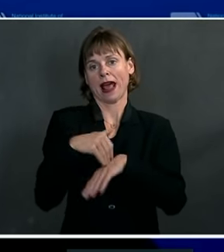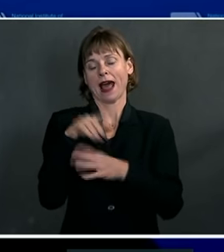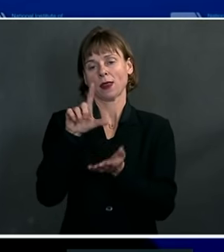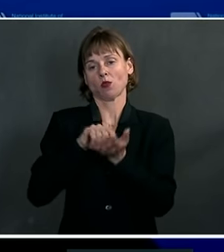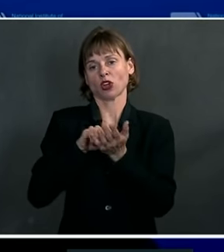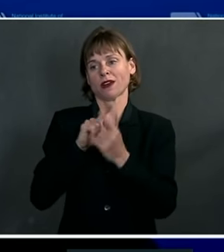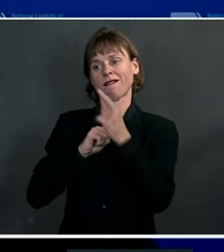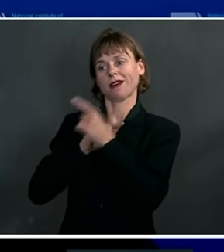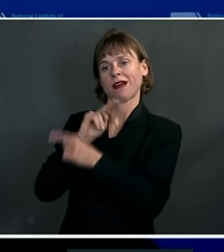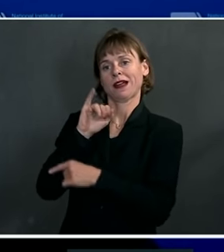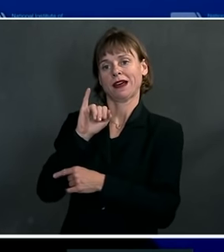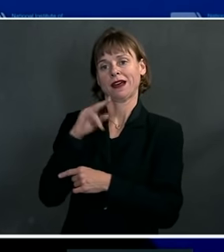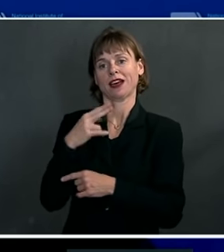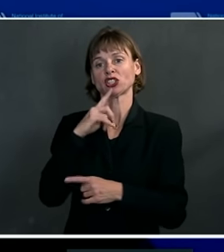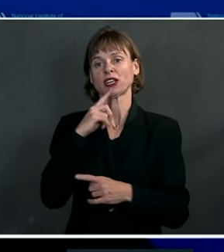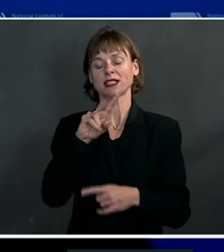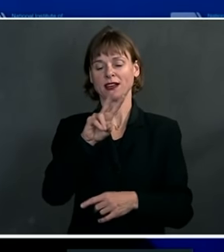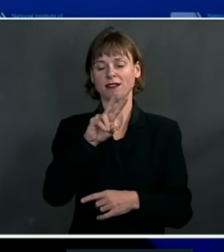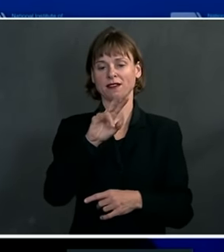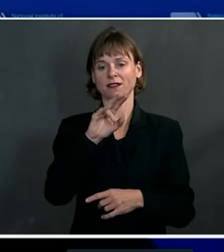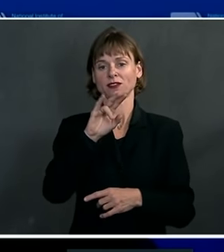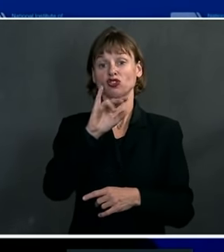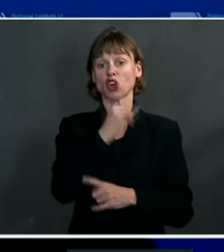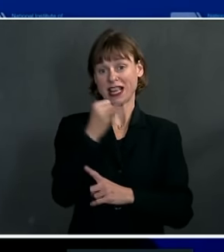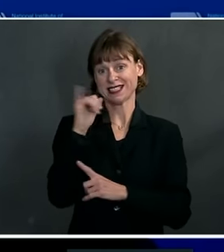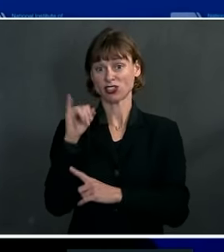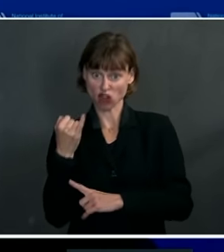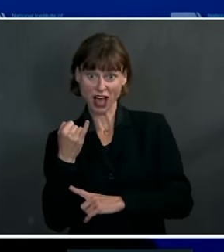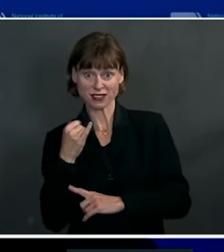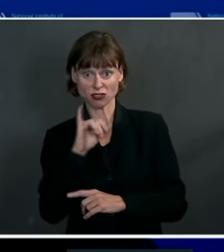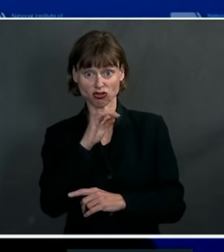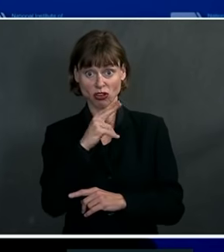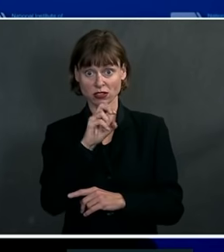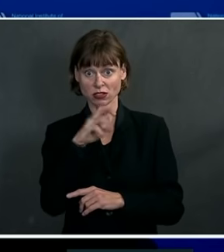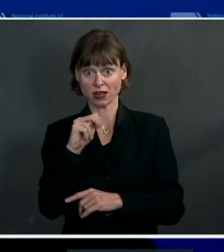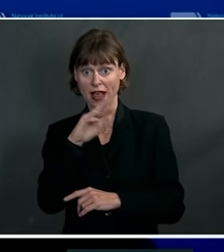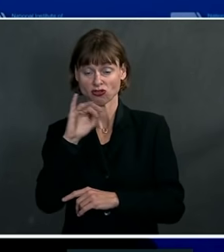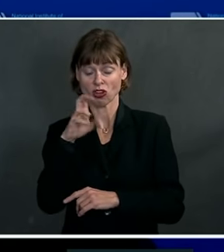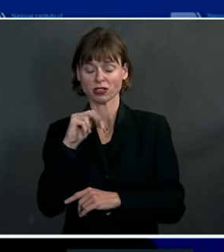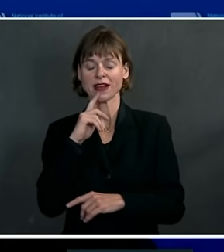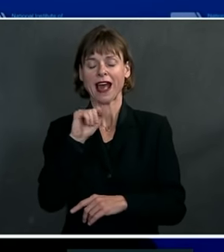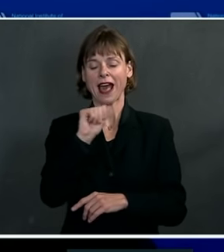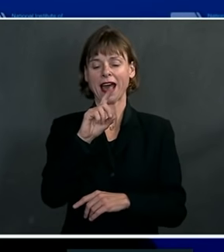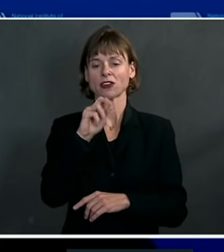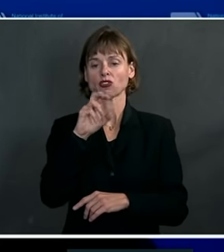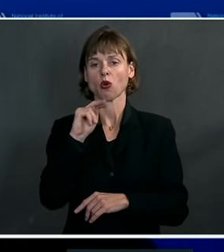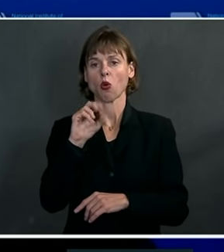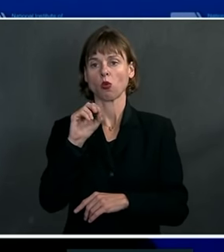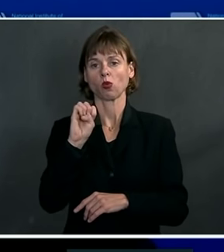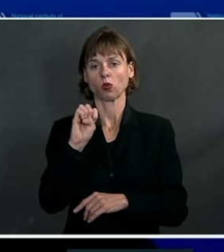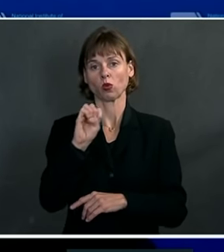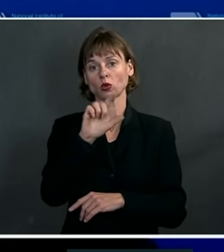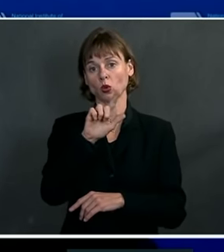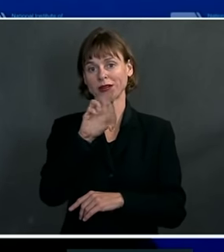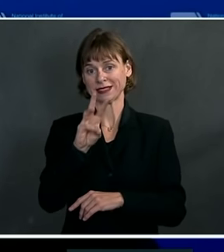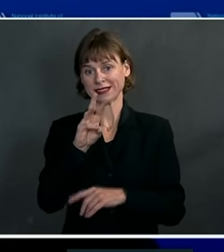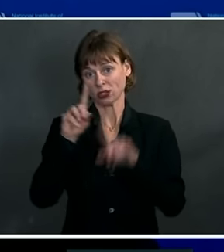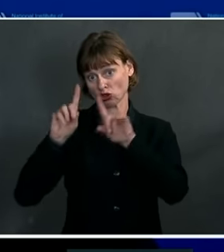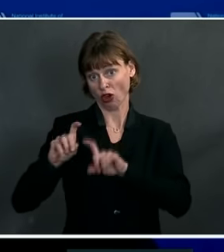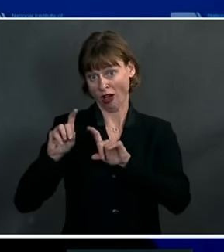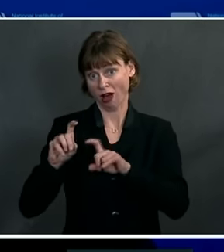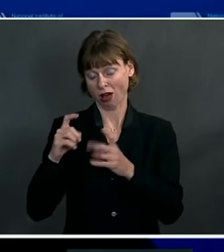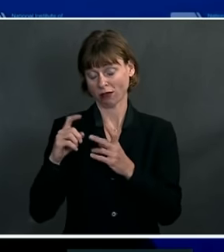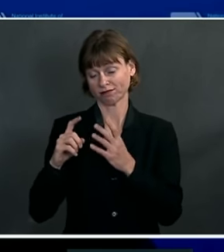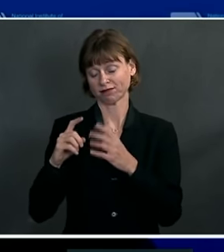NIH was the Janssen or Johnson & Johnson Adeno-26 trial that took place